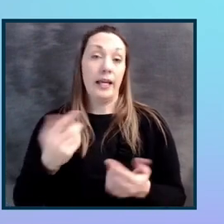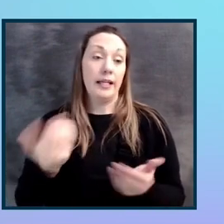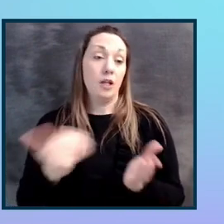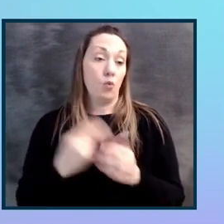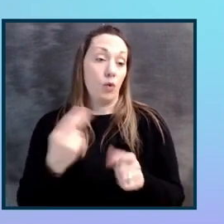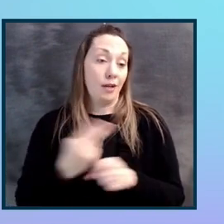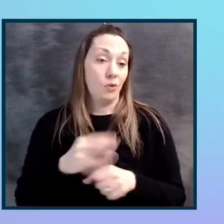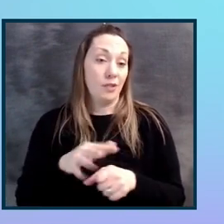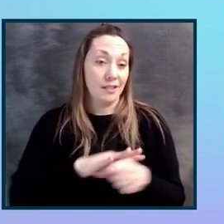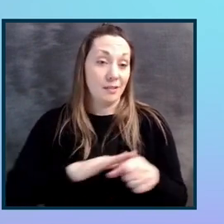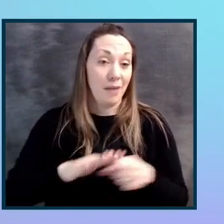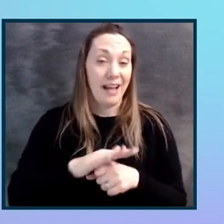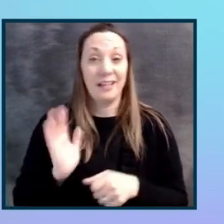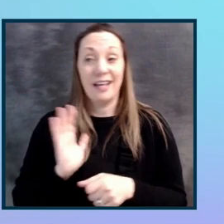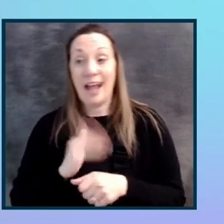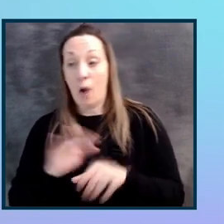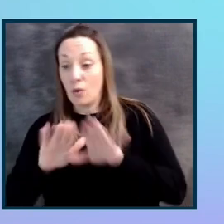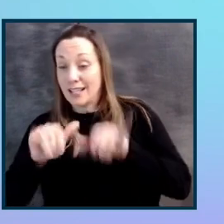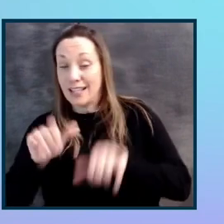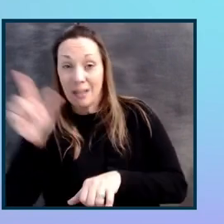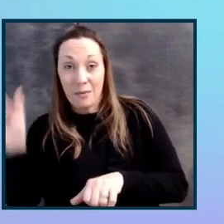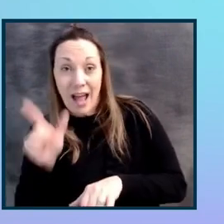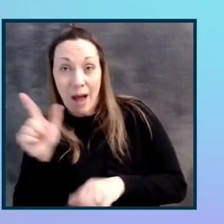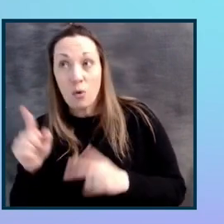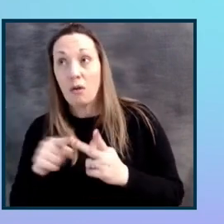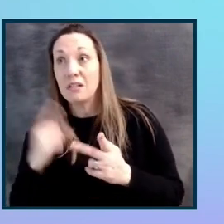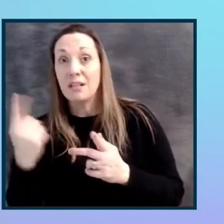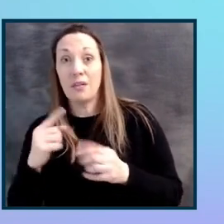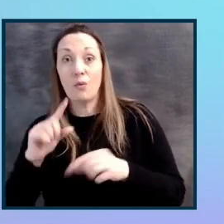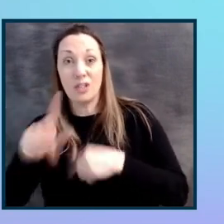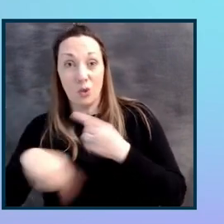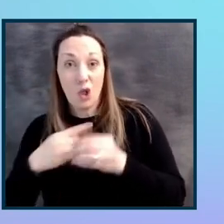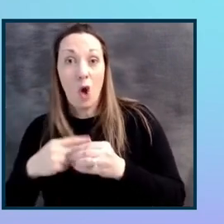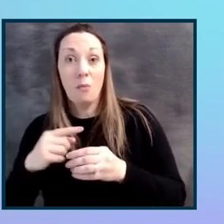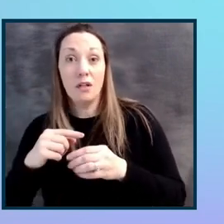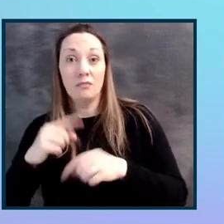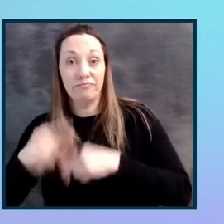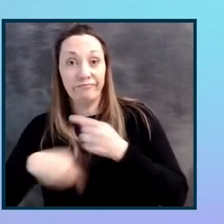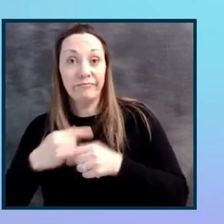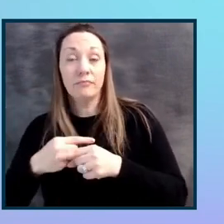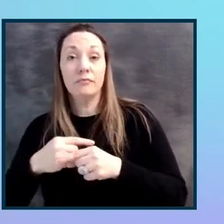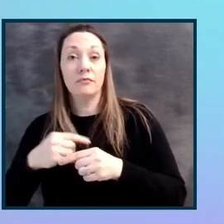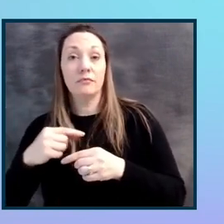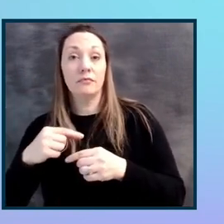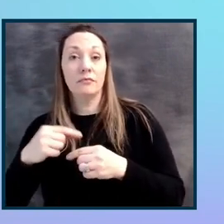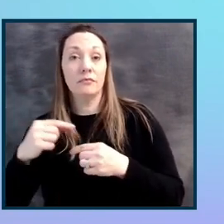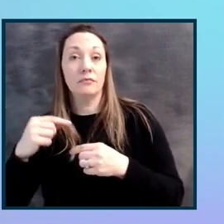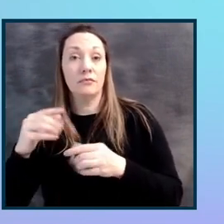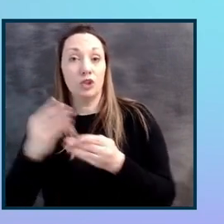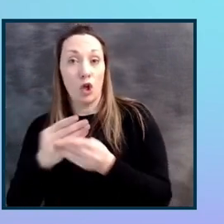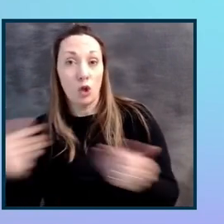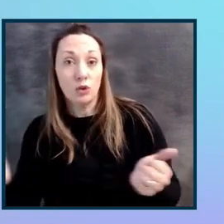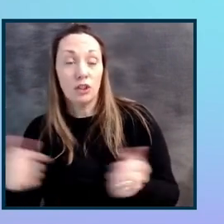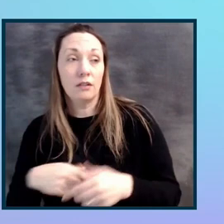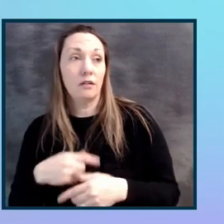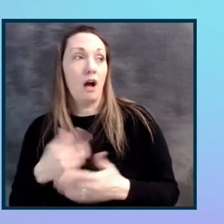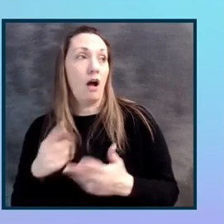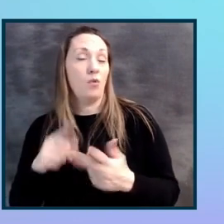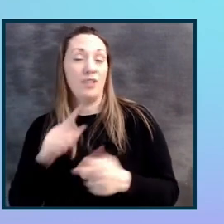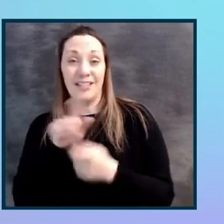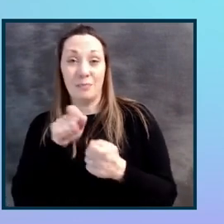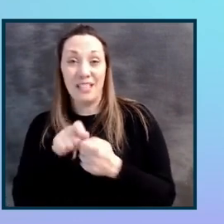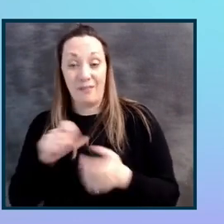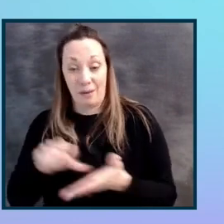system library, is it something that we can do a global solution for? Or is this something that lives particularly on a page with a specific team? So